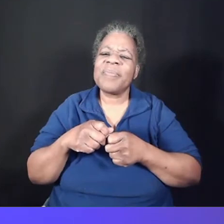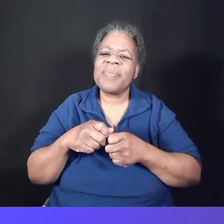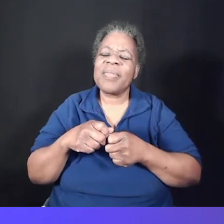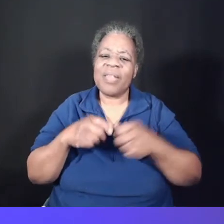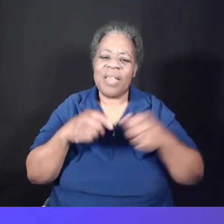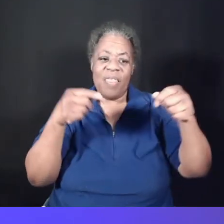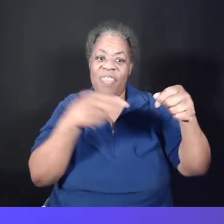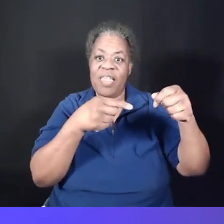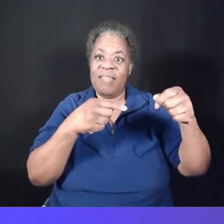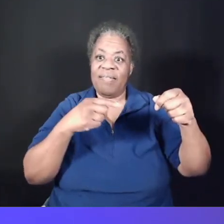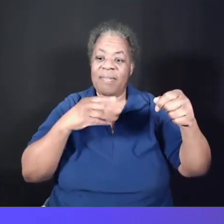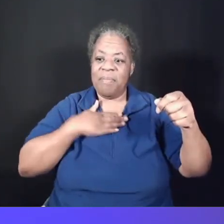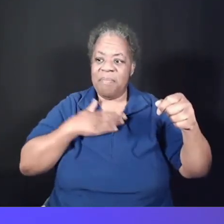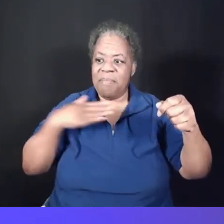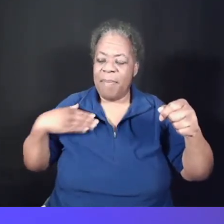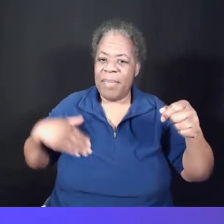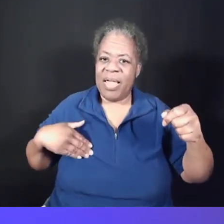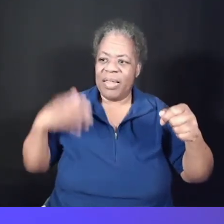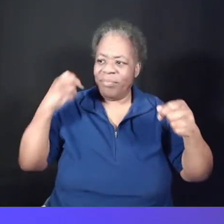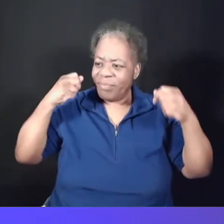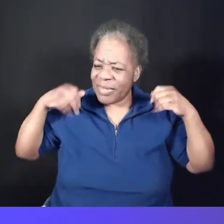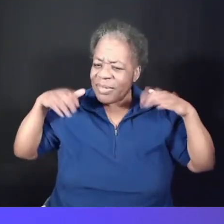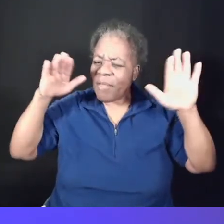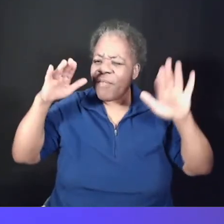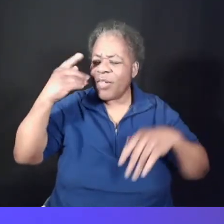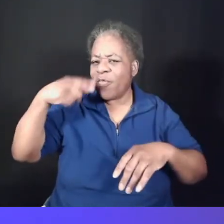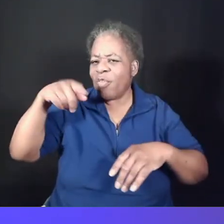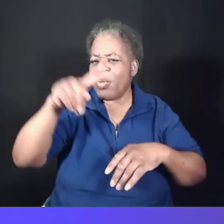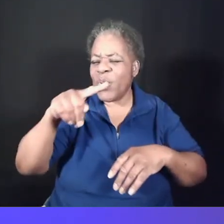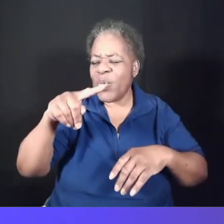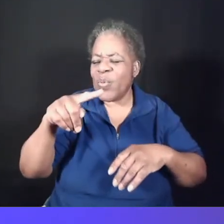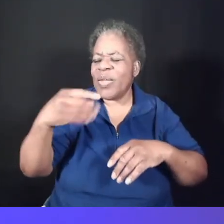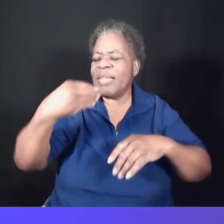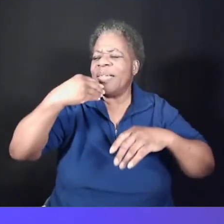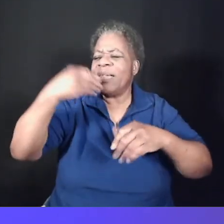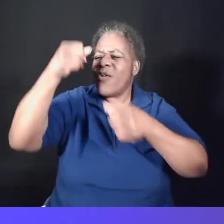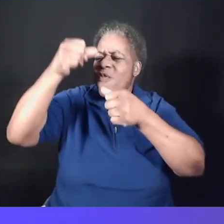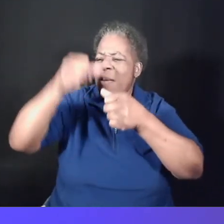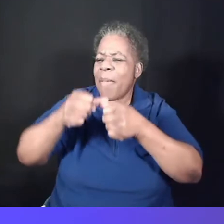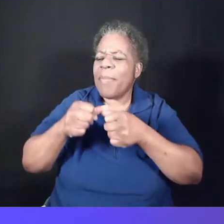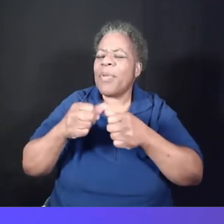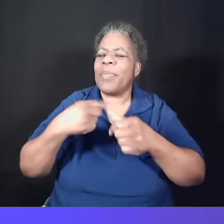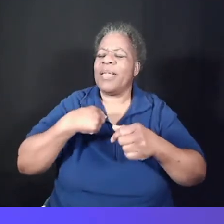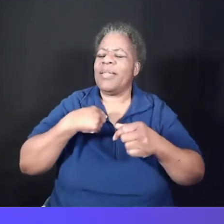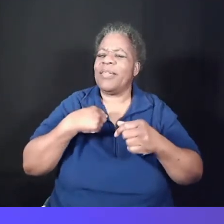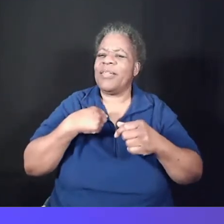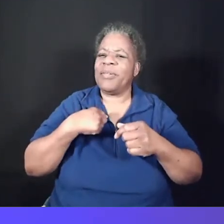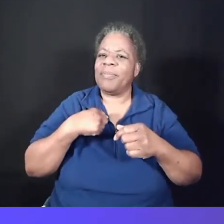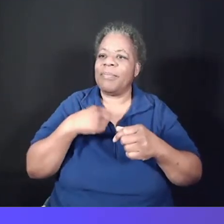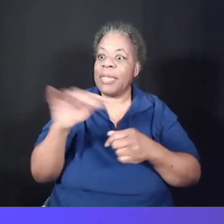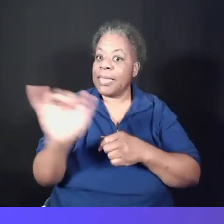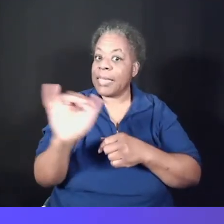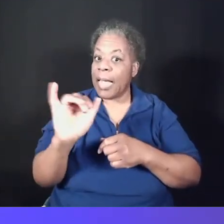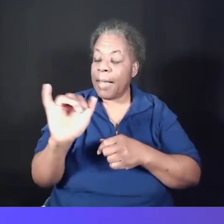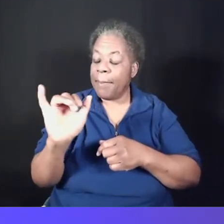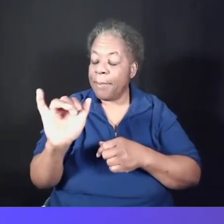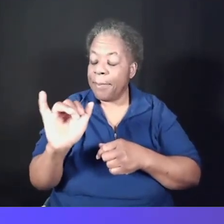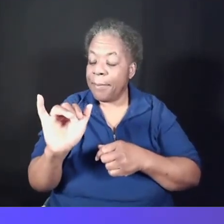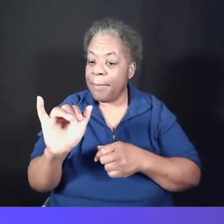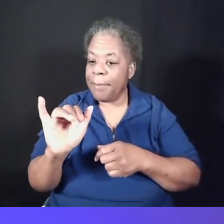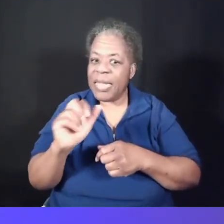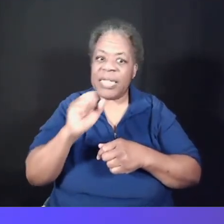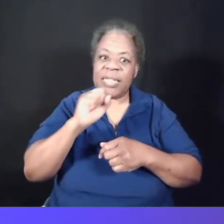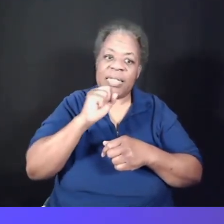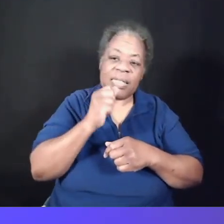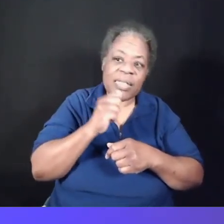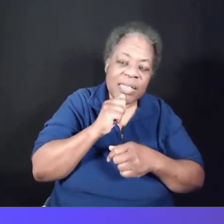my body which is broken for you do this in remembrance of me. In the same way after supper he